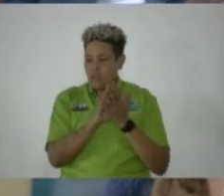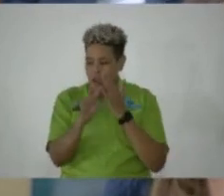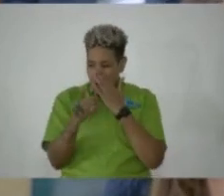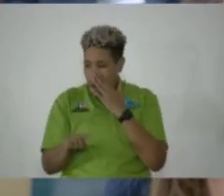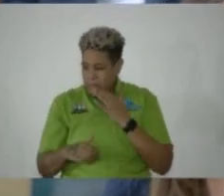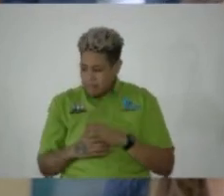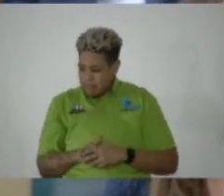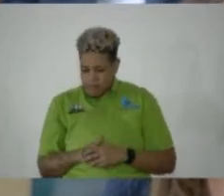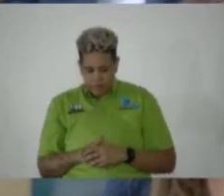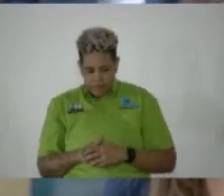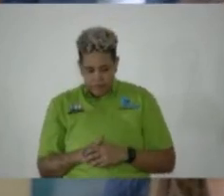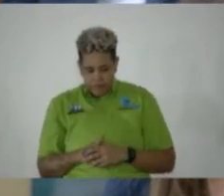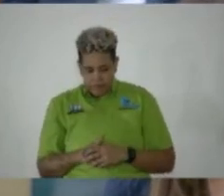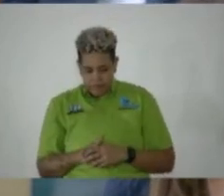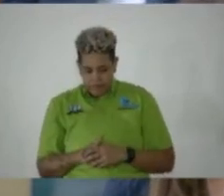Minister,